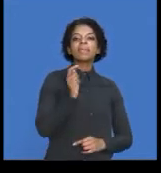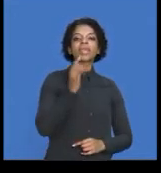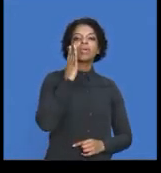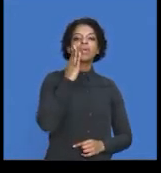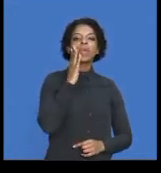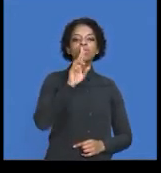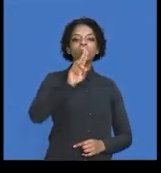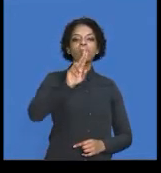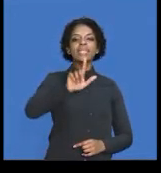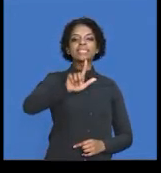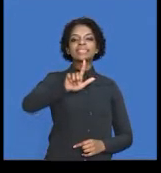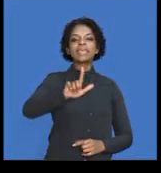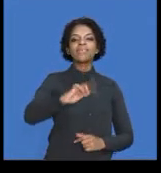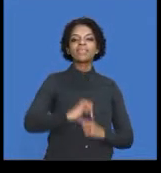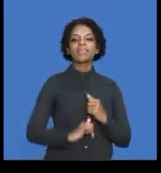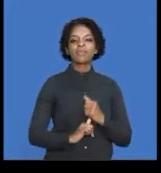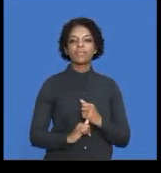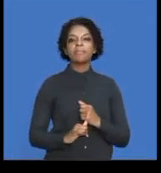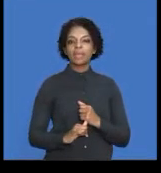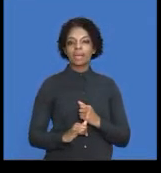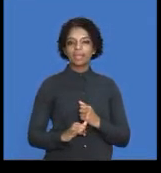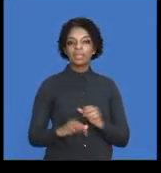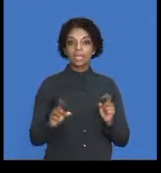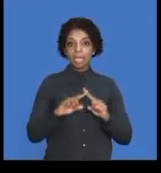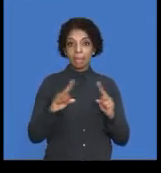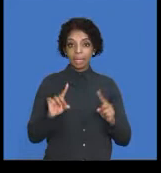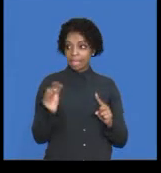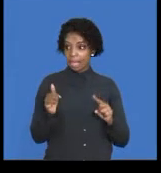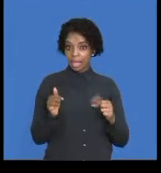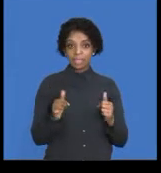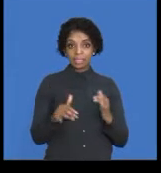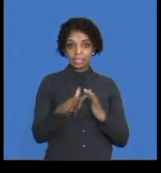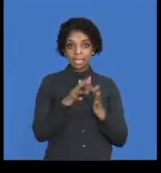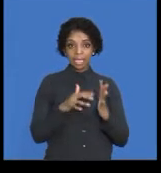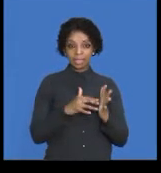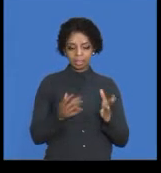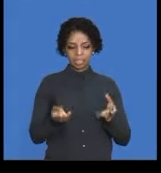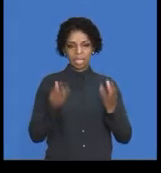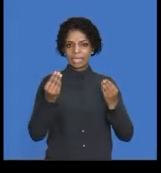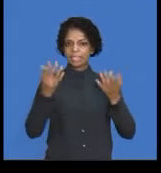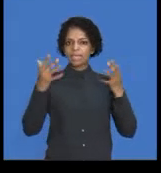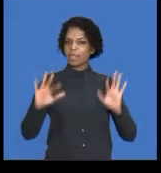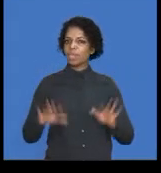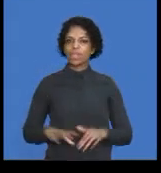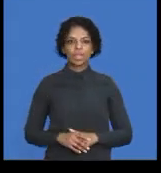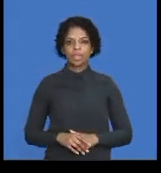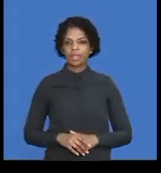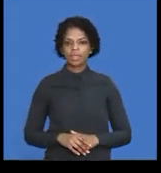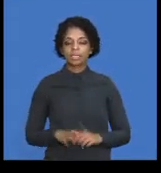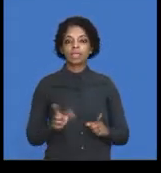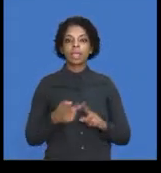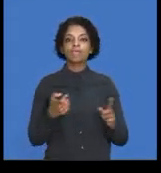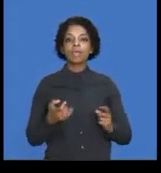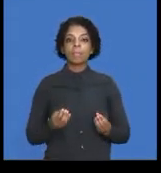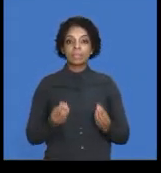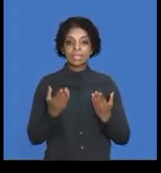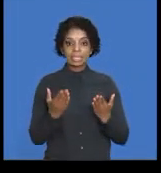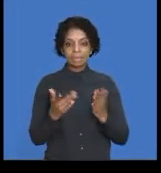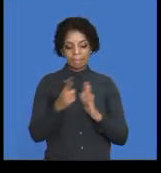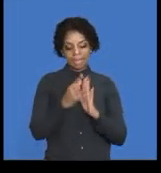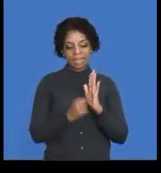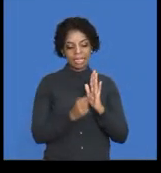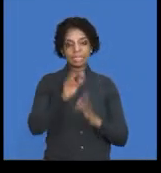27th of the month. But we had already received our statement from our supplier on the